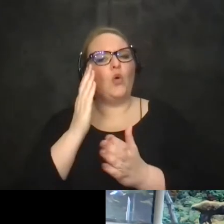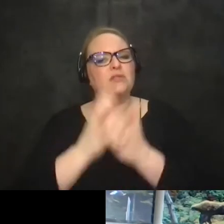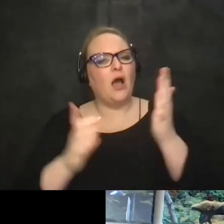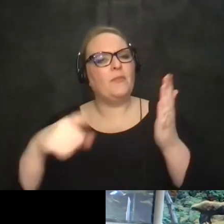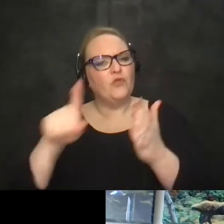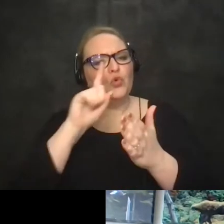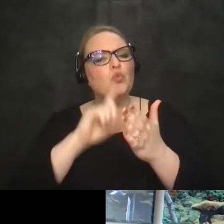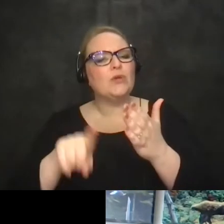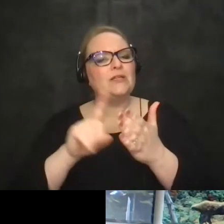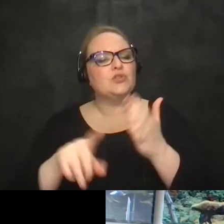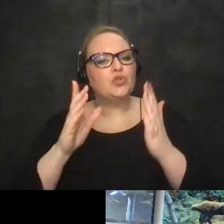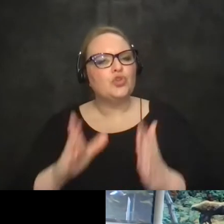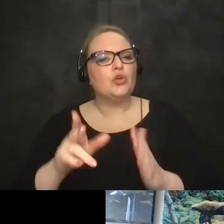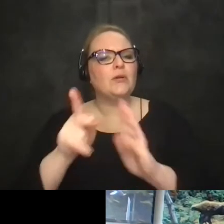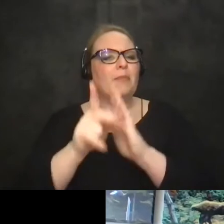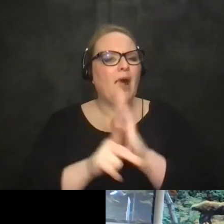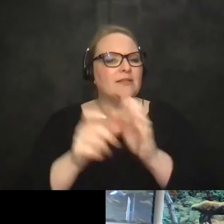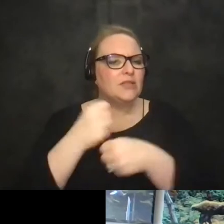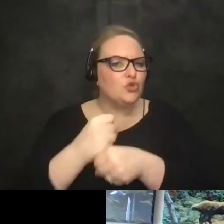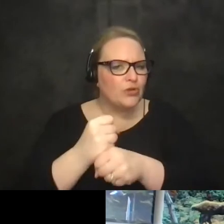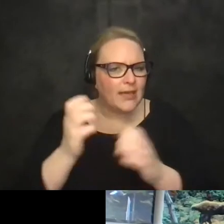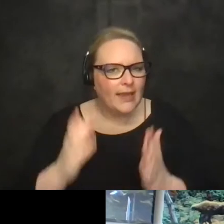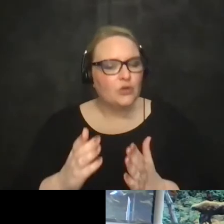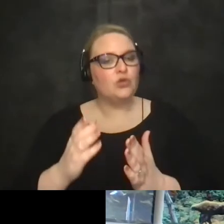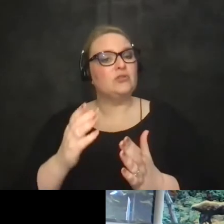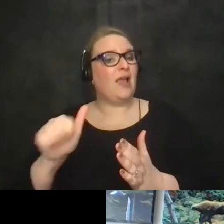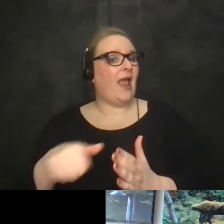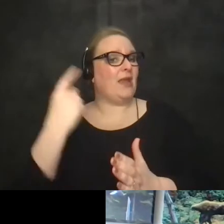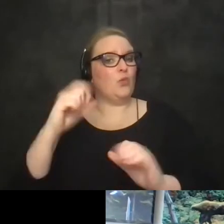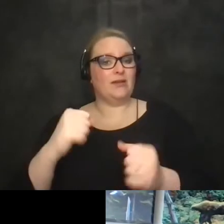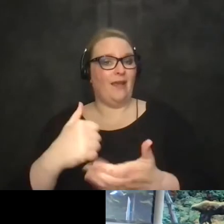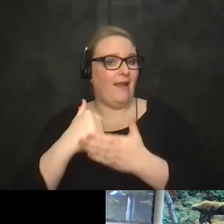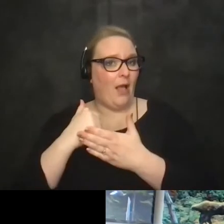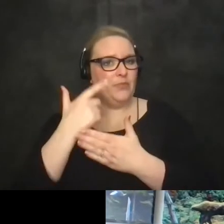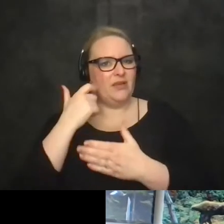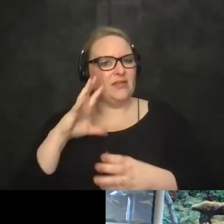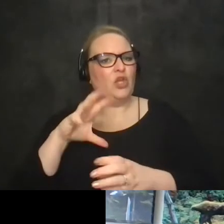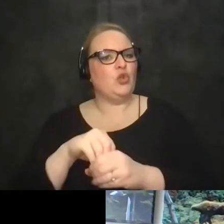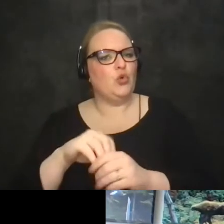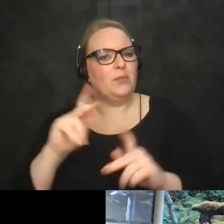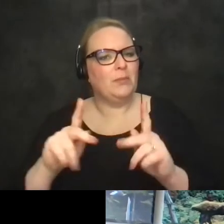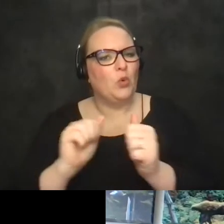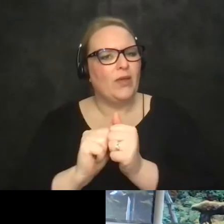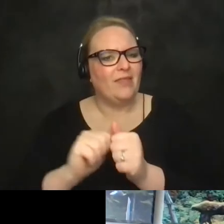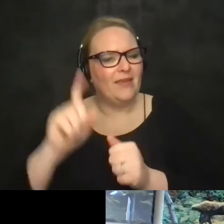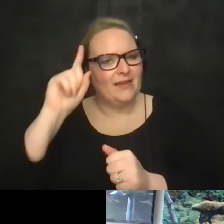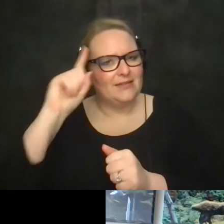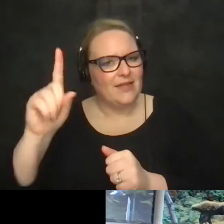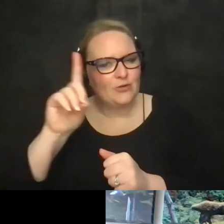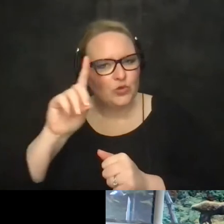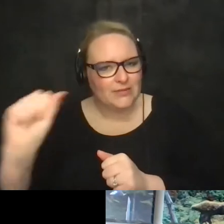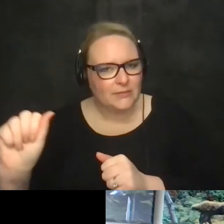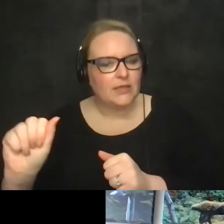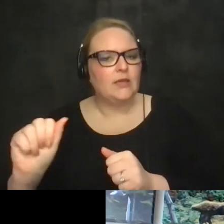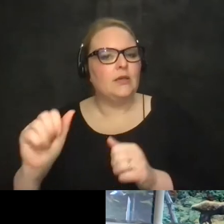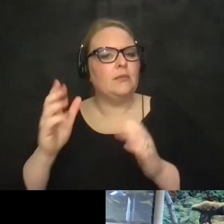folks uh anyone who can really help with this issue because uh the inclusion of people with intellectual disabilities autistic persons or we could